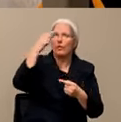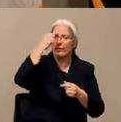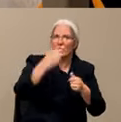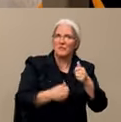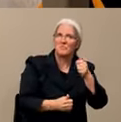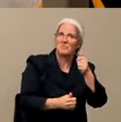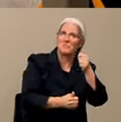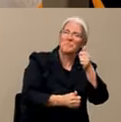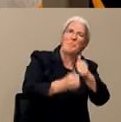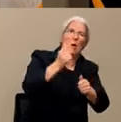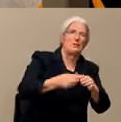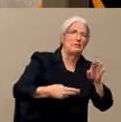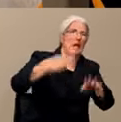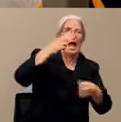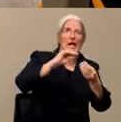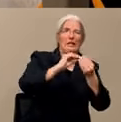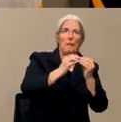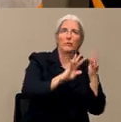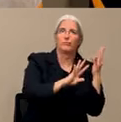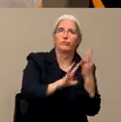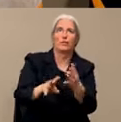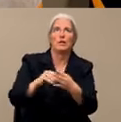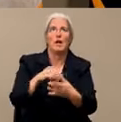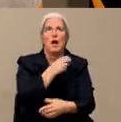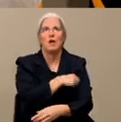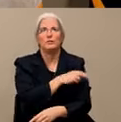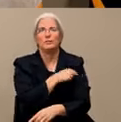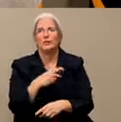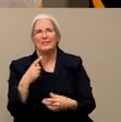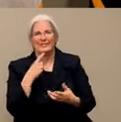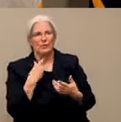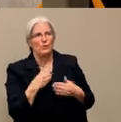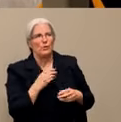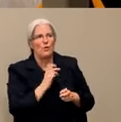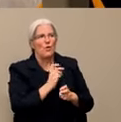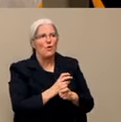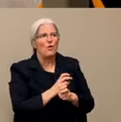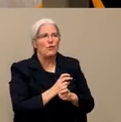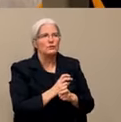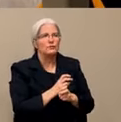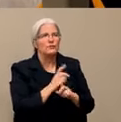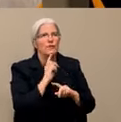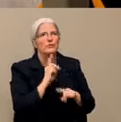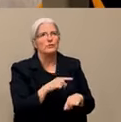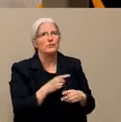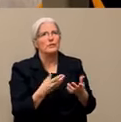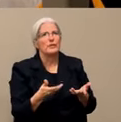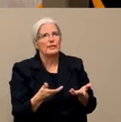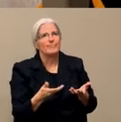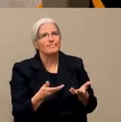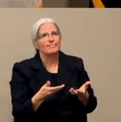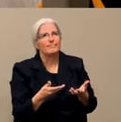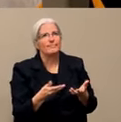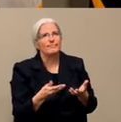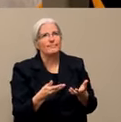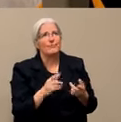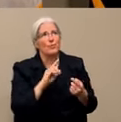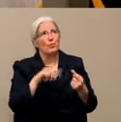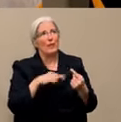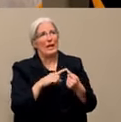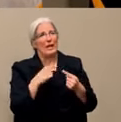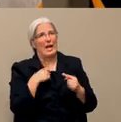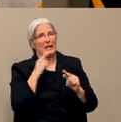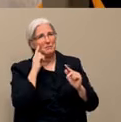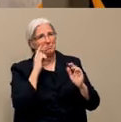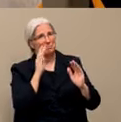Dr. that's hard. So hopefully, let's look at how we're going to